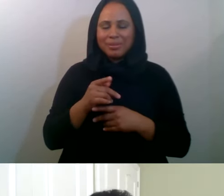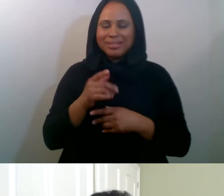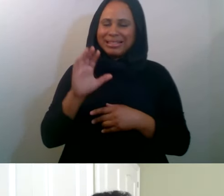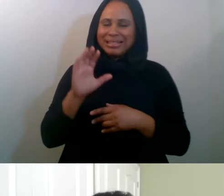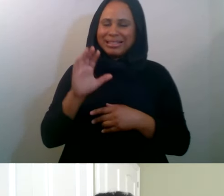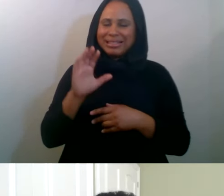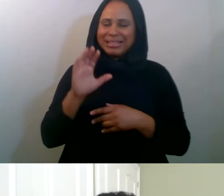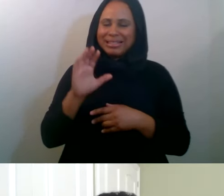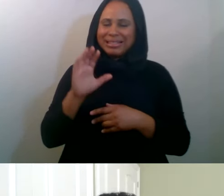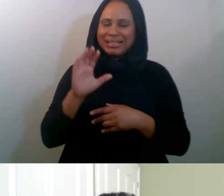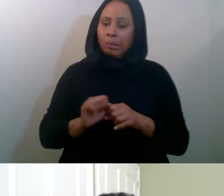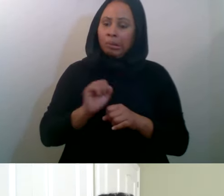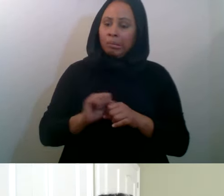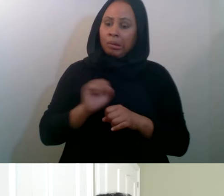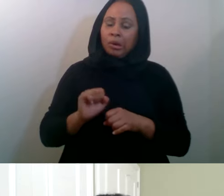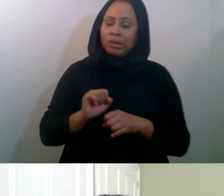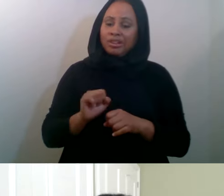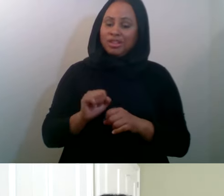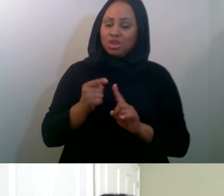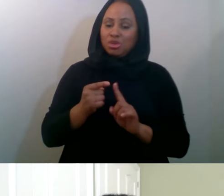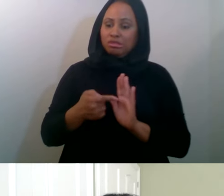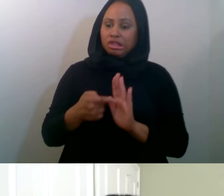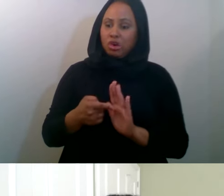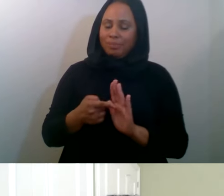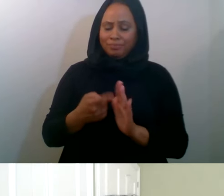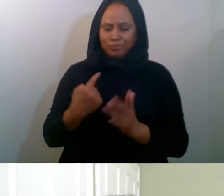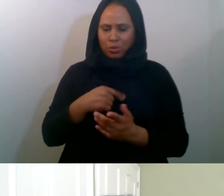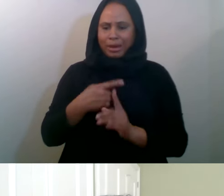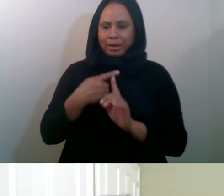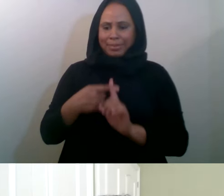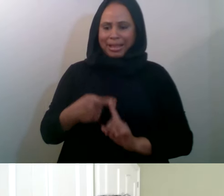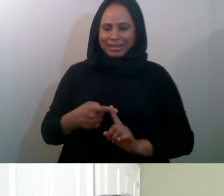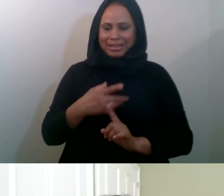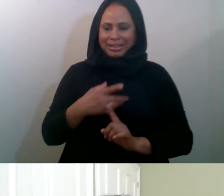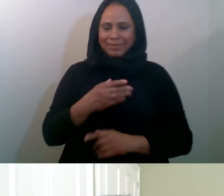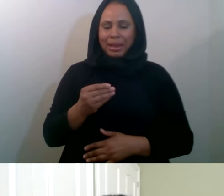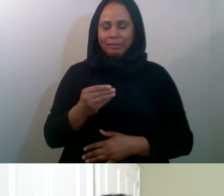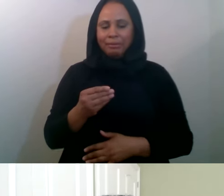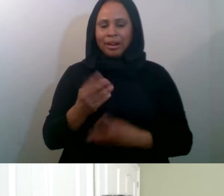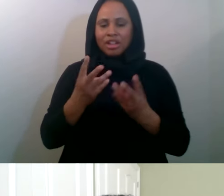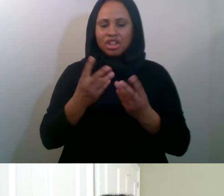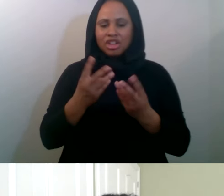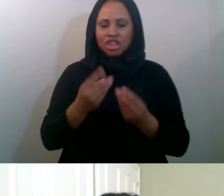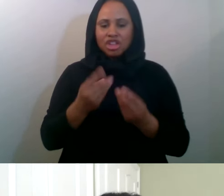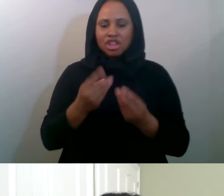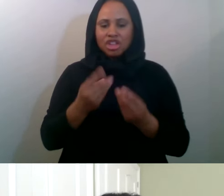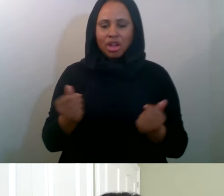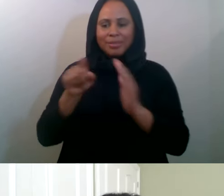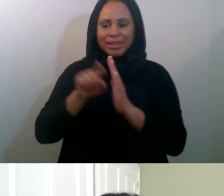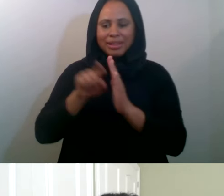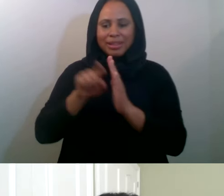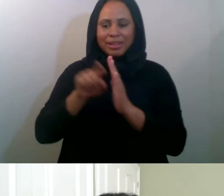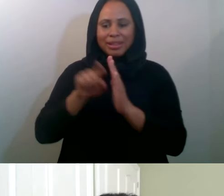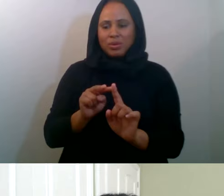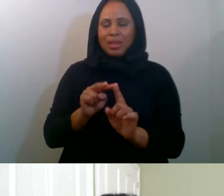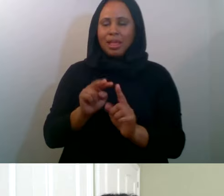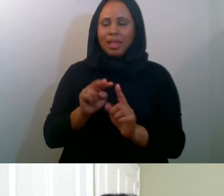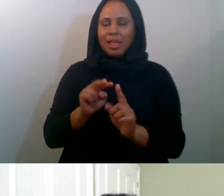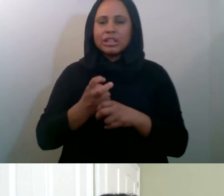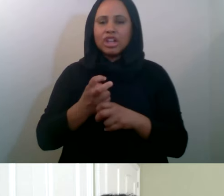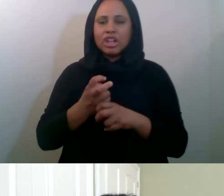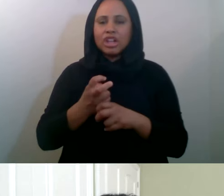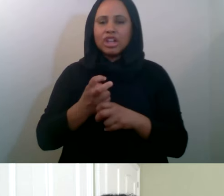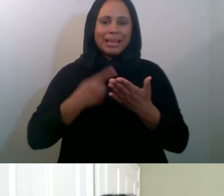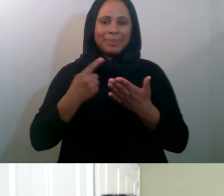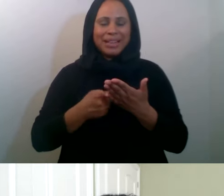to, to, uh, debunk that narrative. Um, and so that of course makes it harder, uh, because, uh, sometimes good